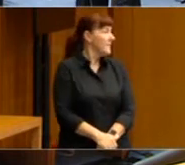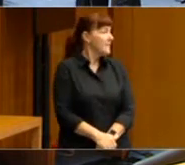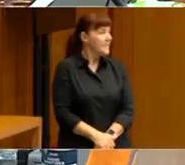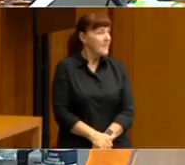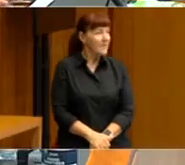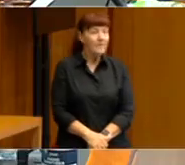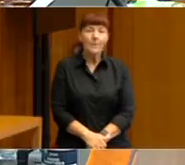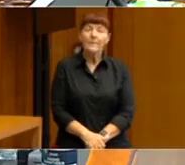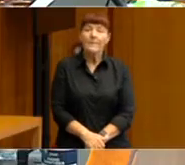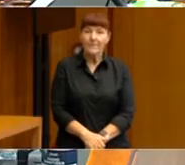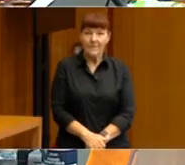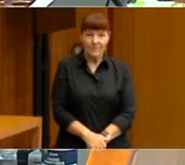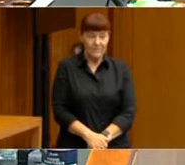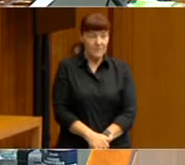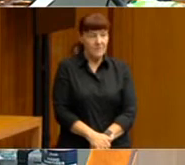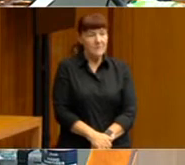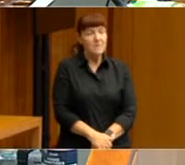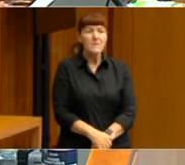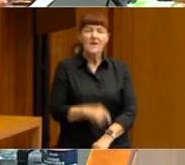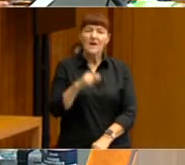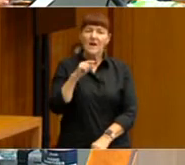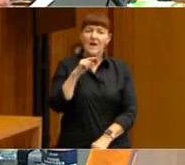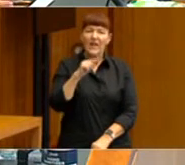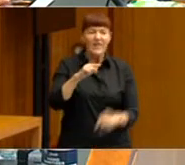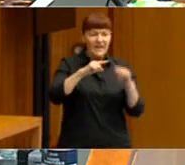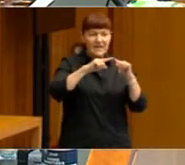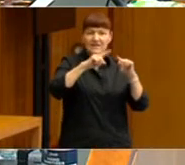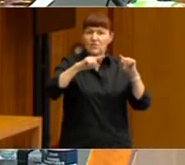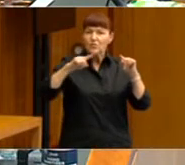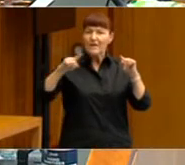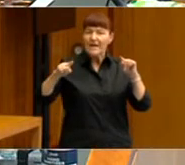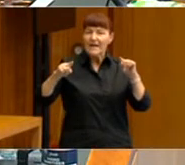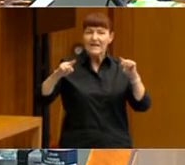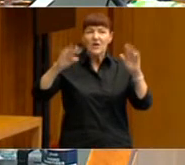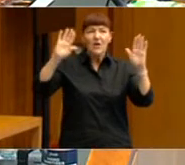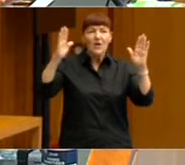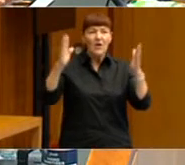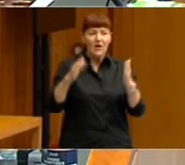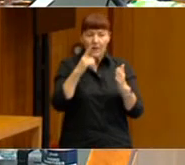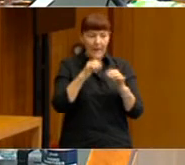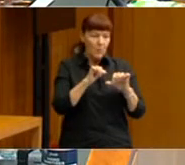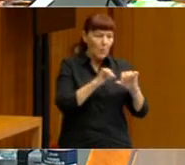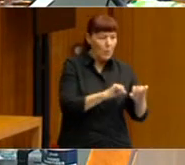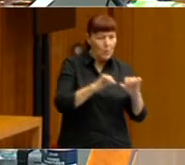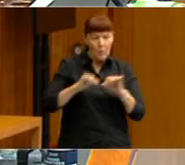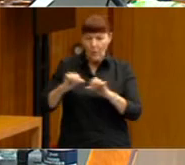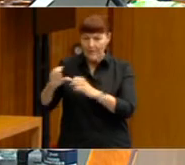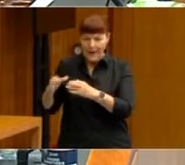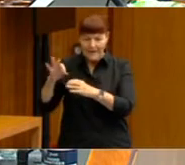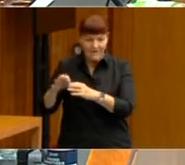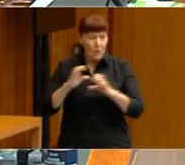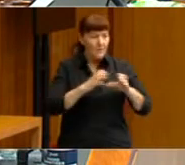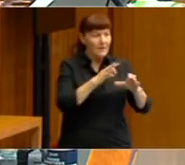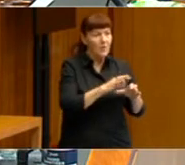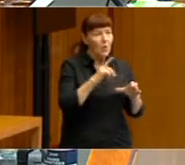Because of these trends of declining partisanship and people's disaffection with the major